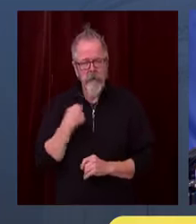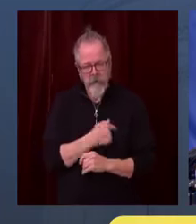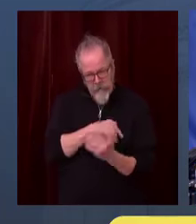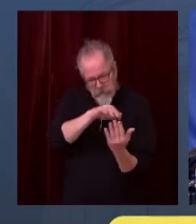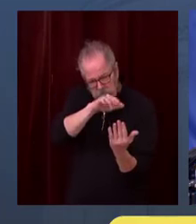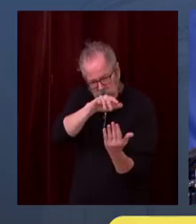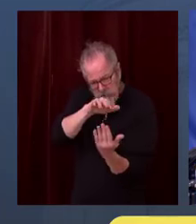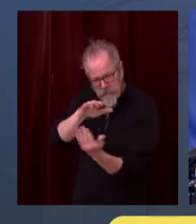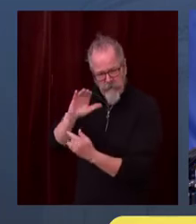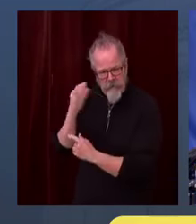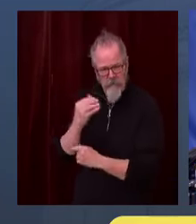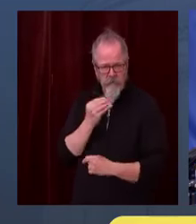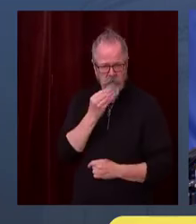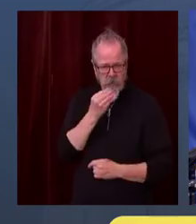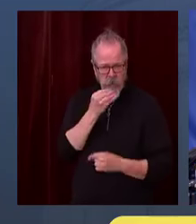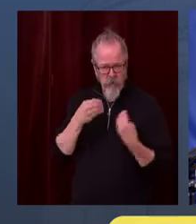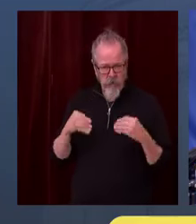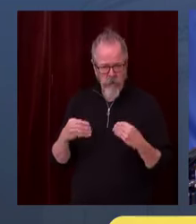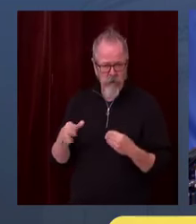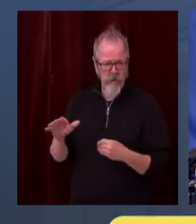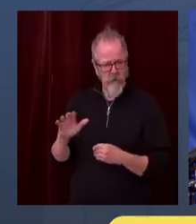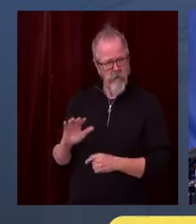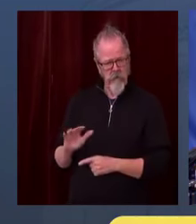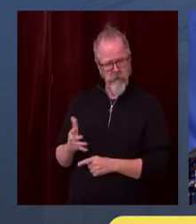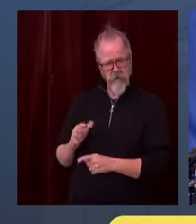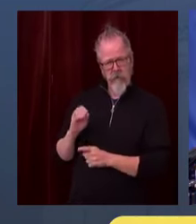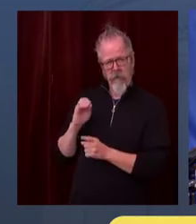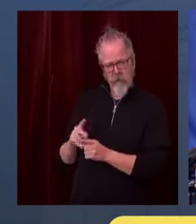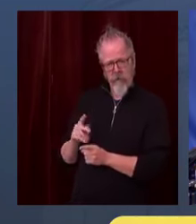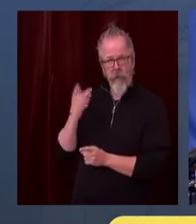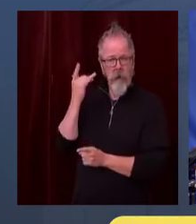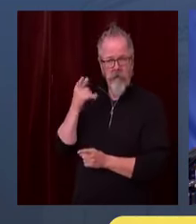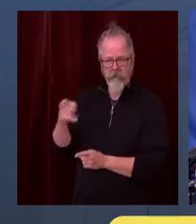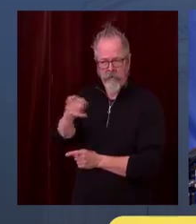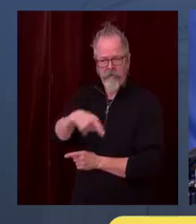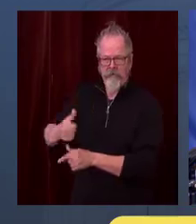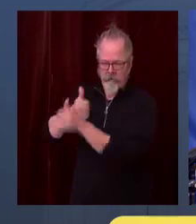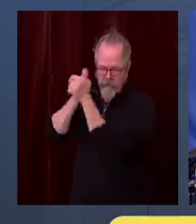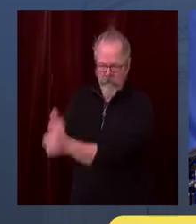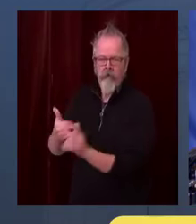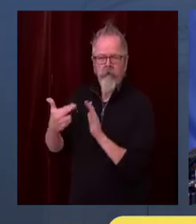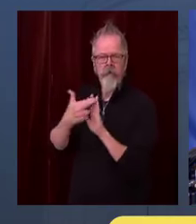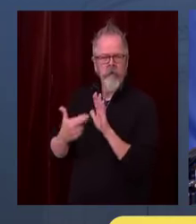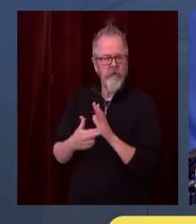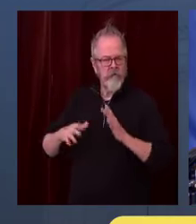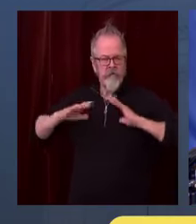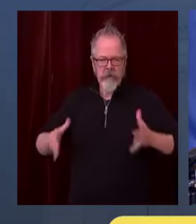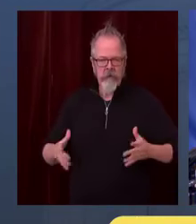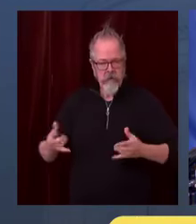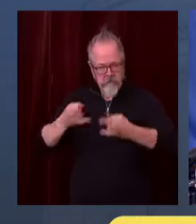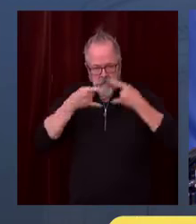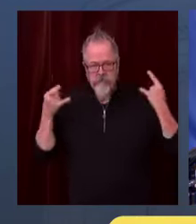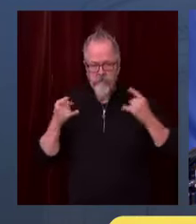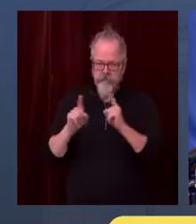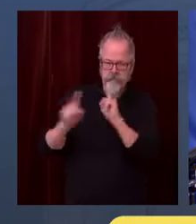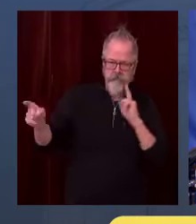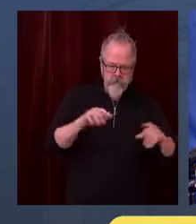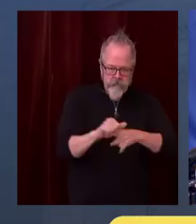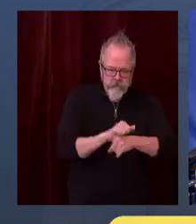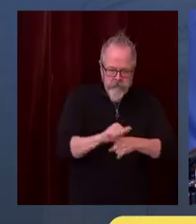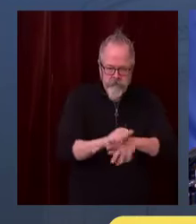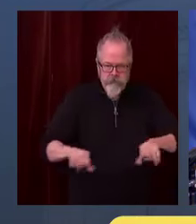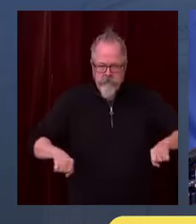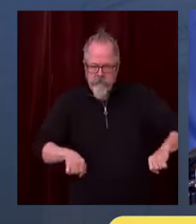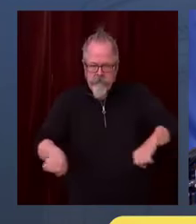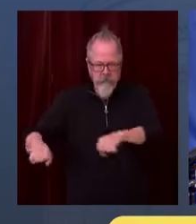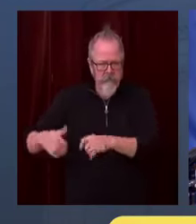masking and the like. And in grocery stores, you can wear a mask in your transaction with other shoppers or